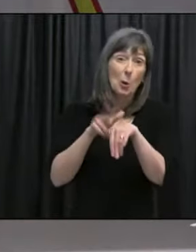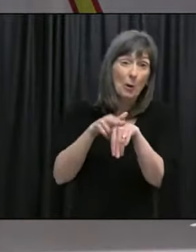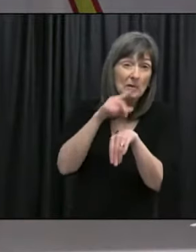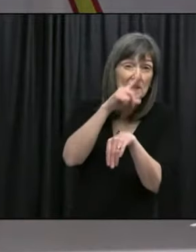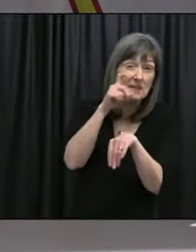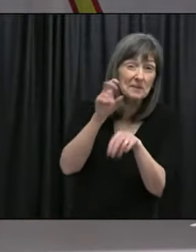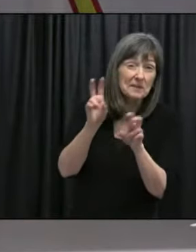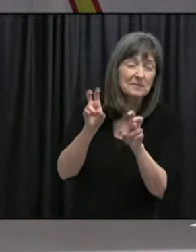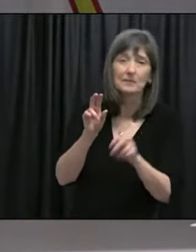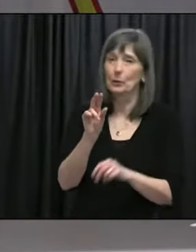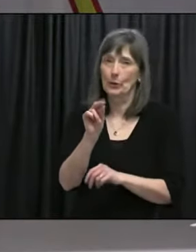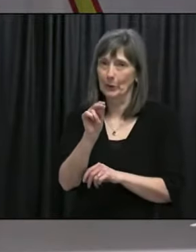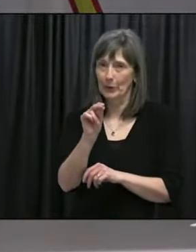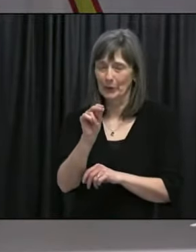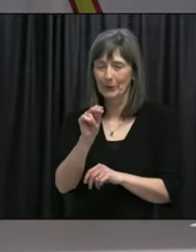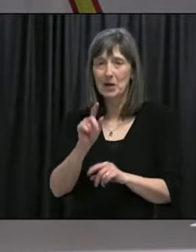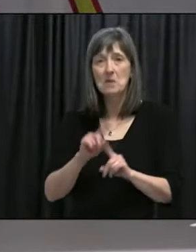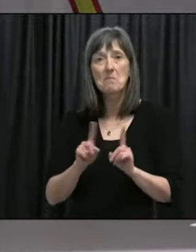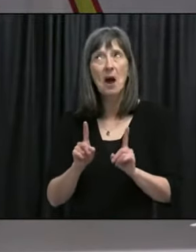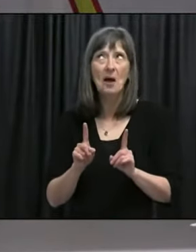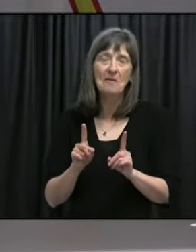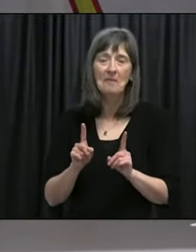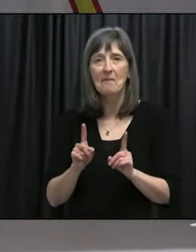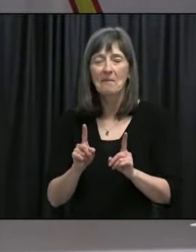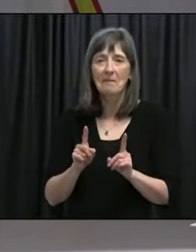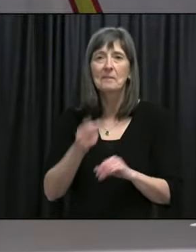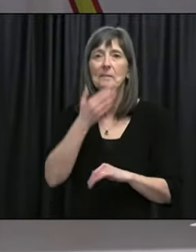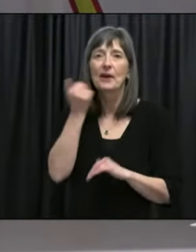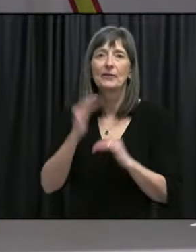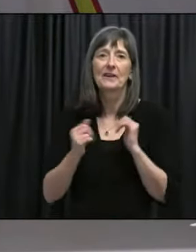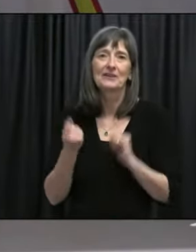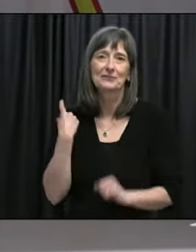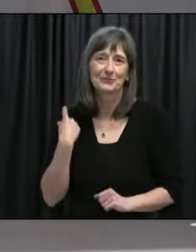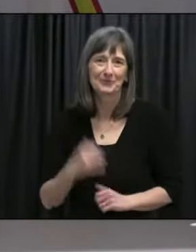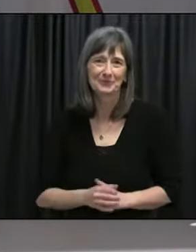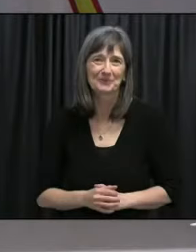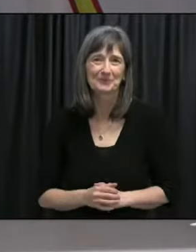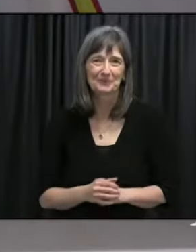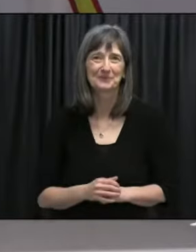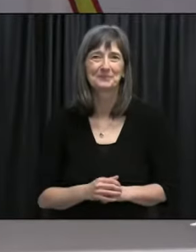summer by any stretch, but a, uh, an improvement on what we saw, uh, last summer.